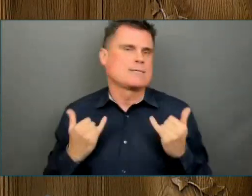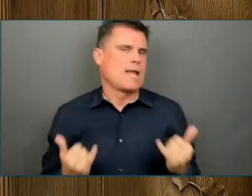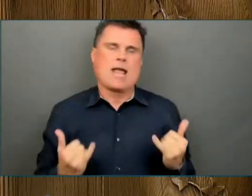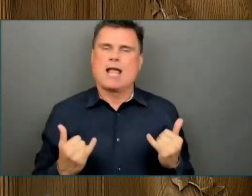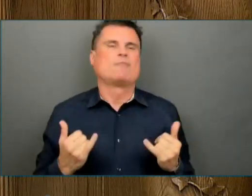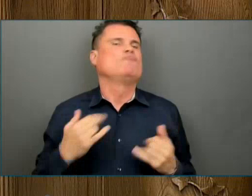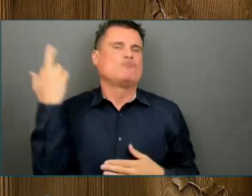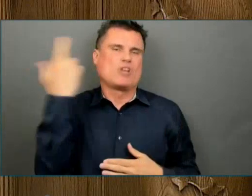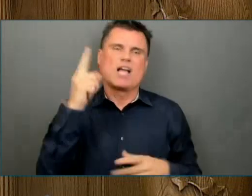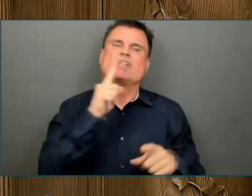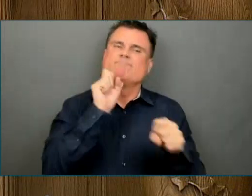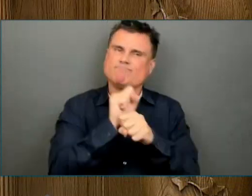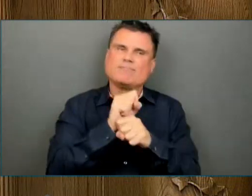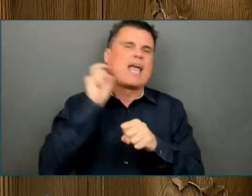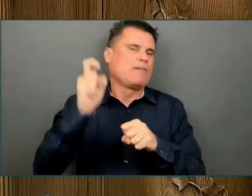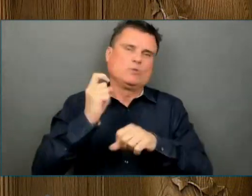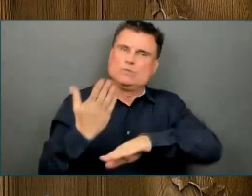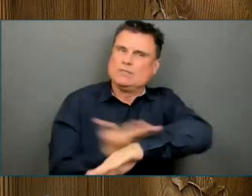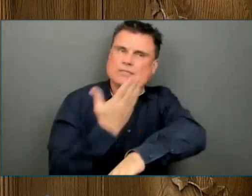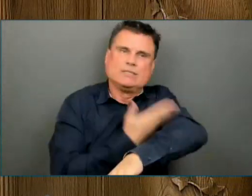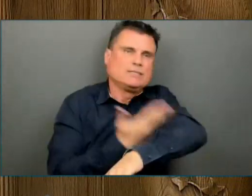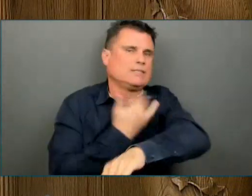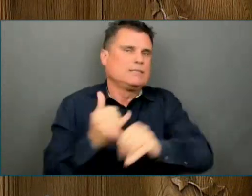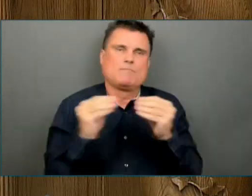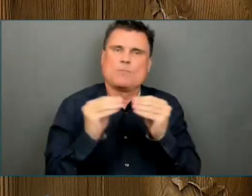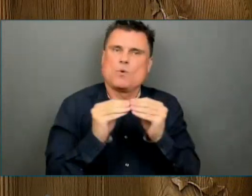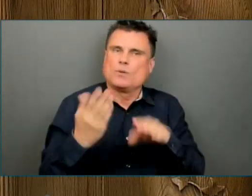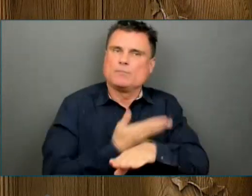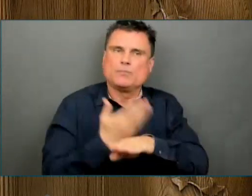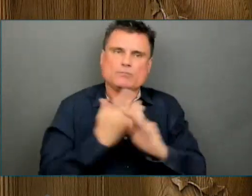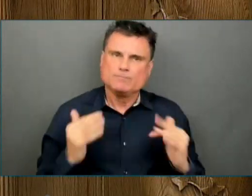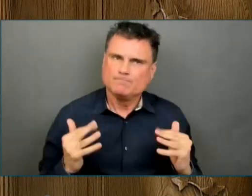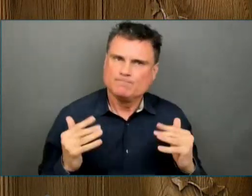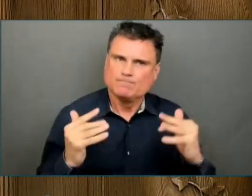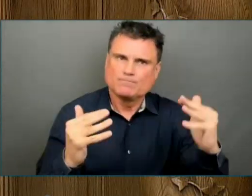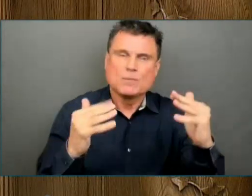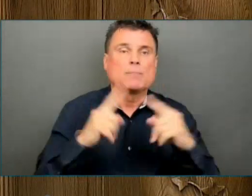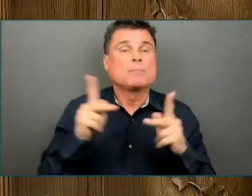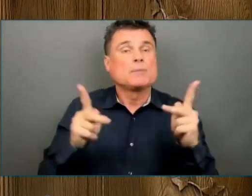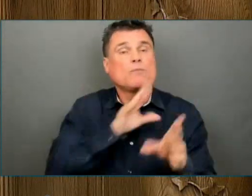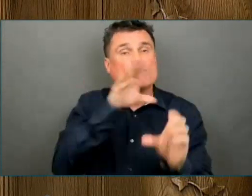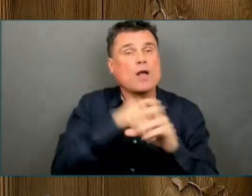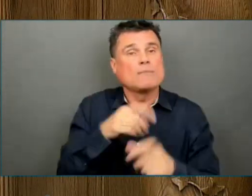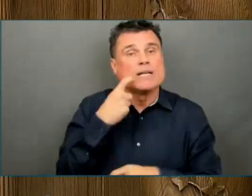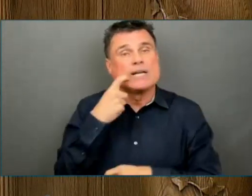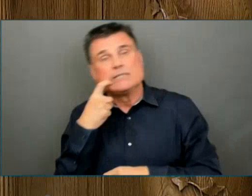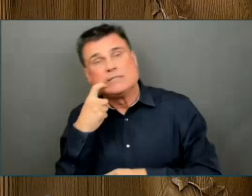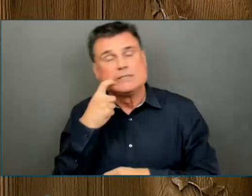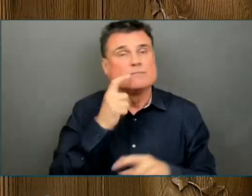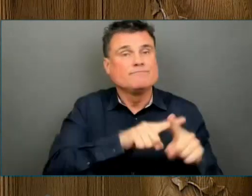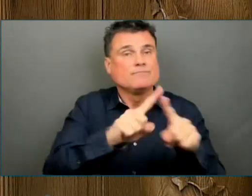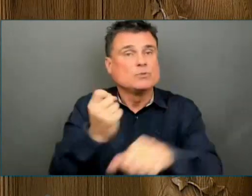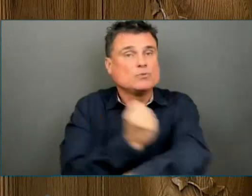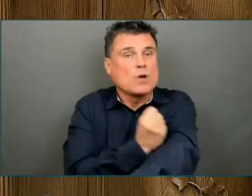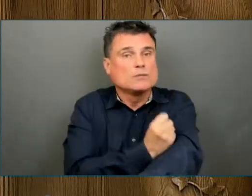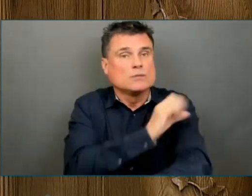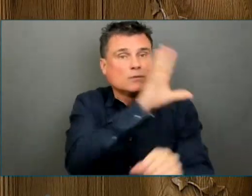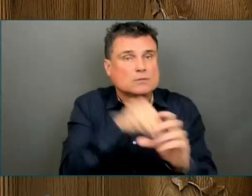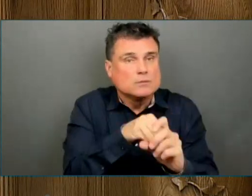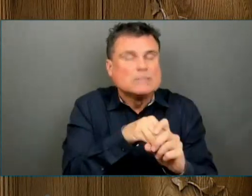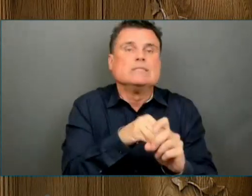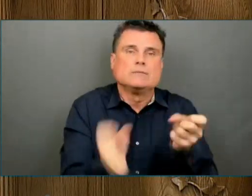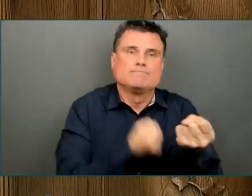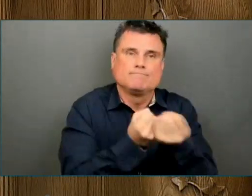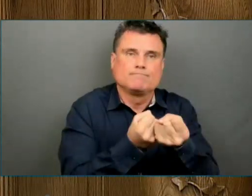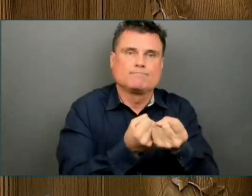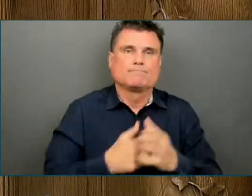people. And BC will take action to end the criminalisation of simple drug possession that directly leads to stigma